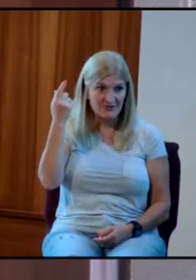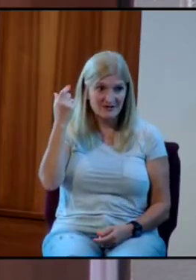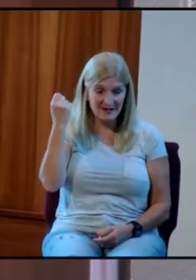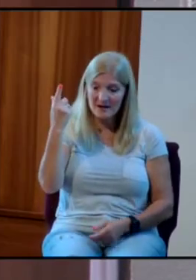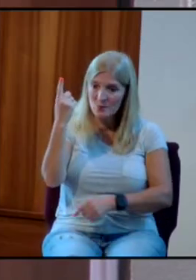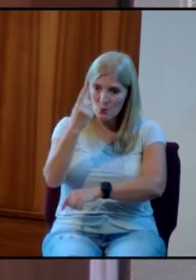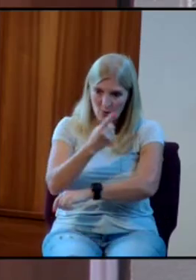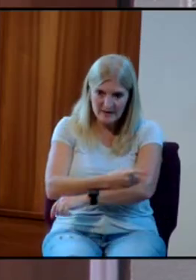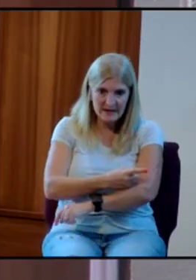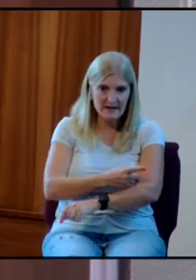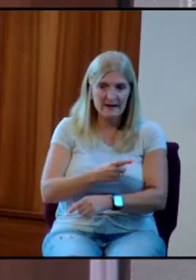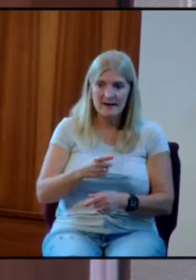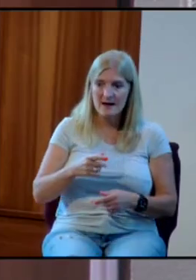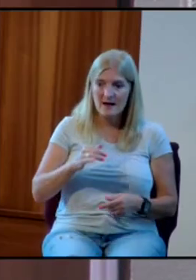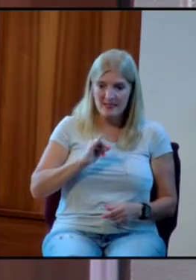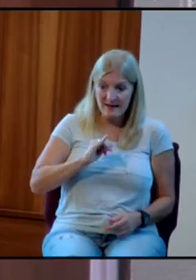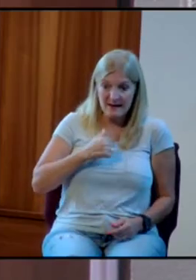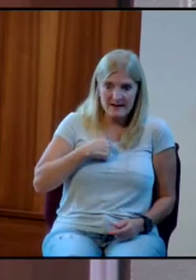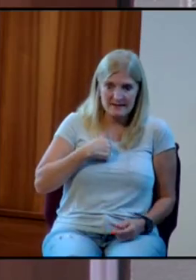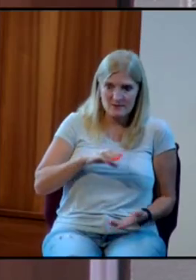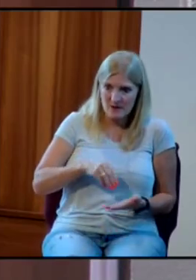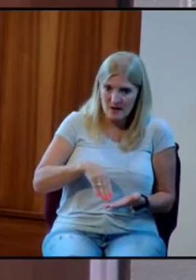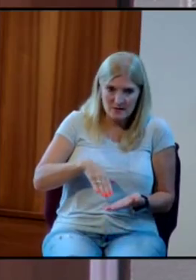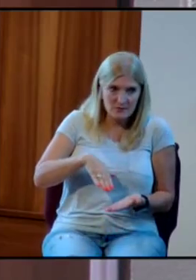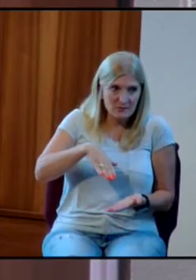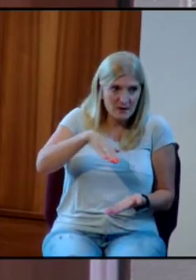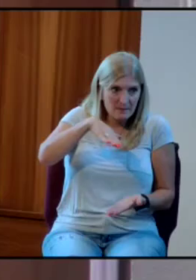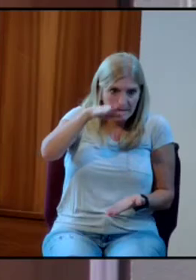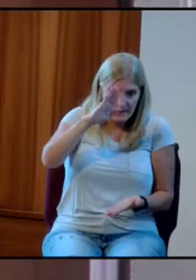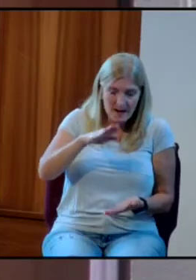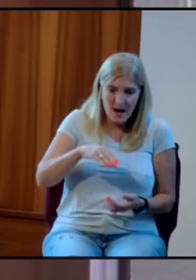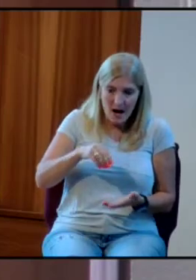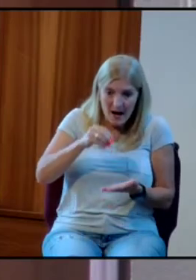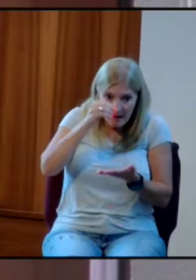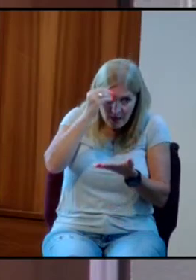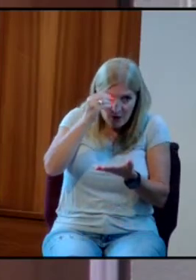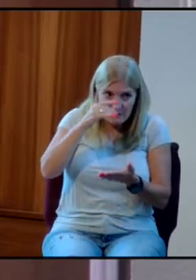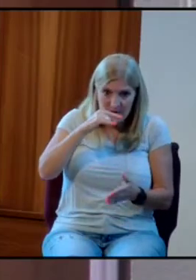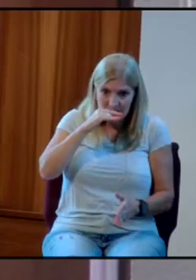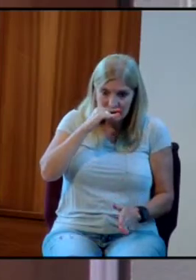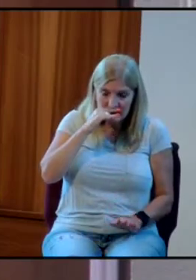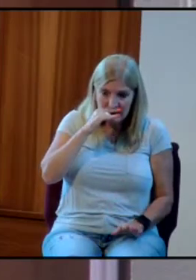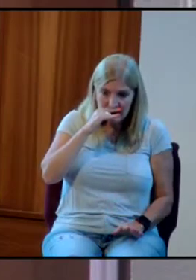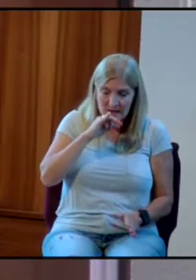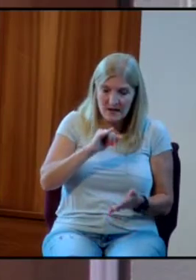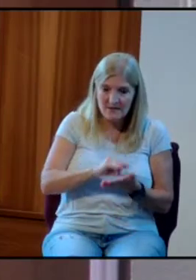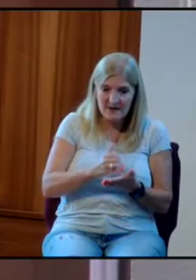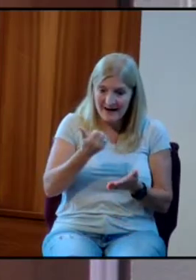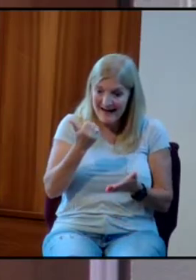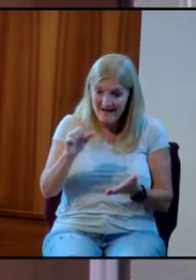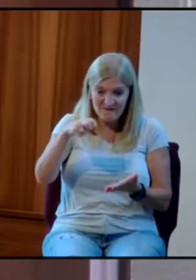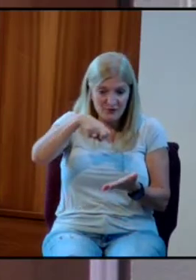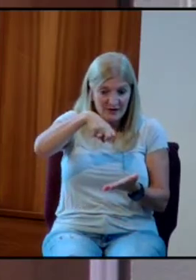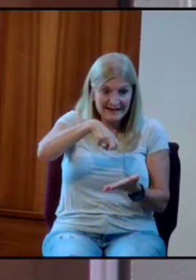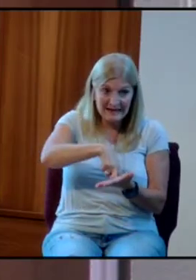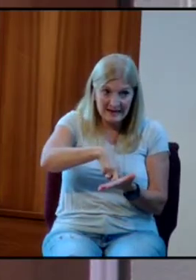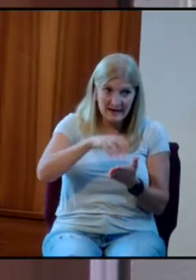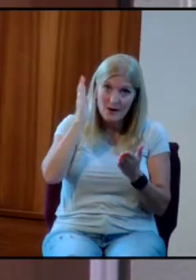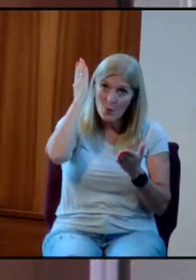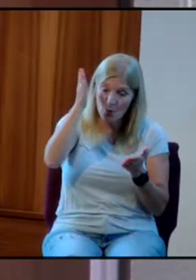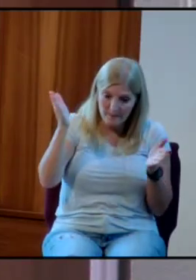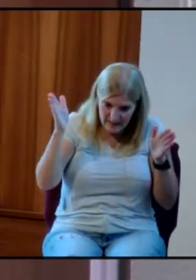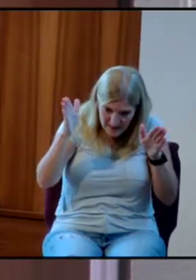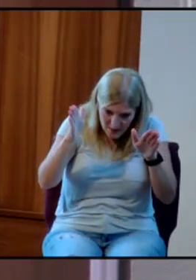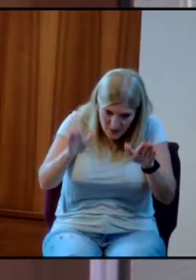us did when we were kids, that every knee will bow and every tongue will